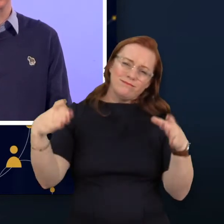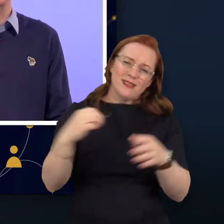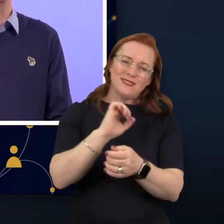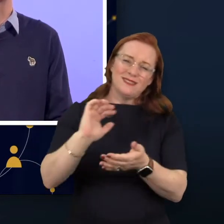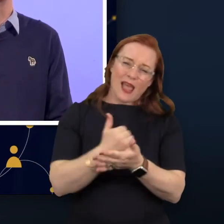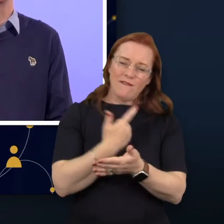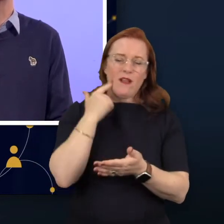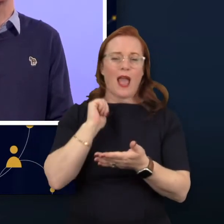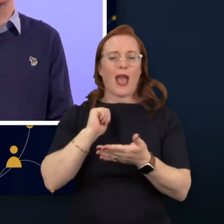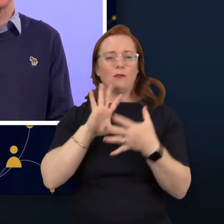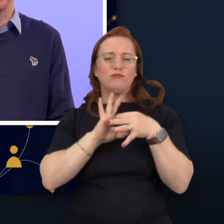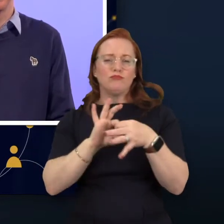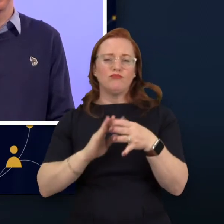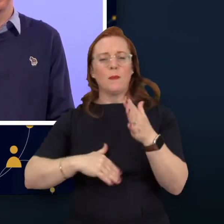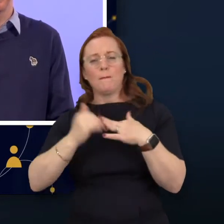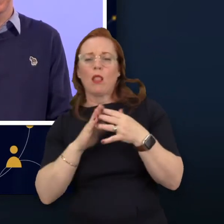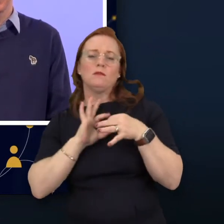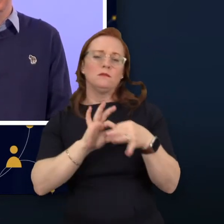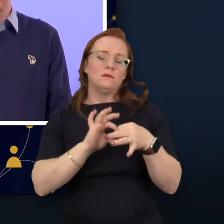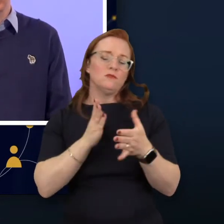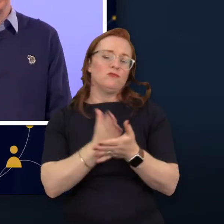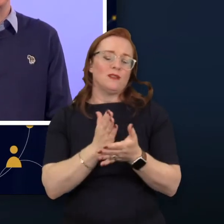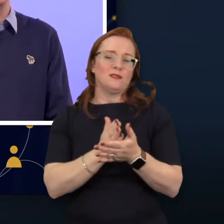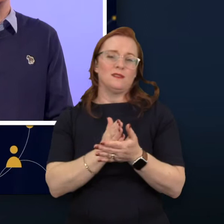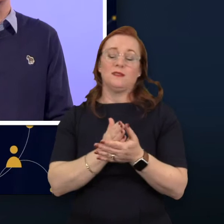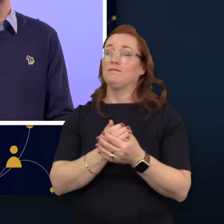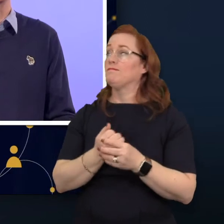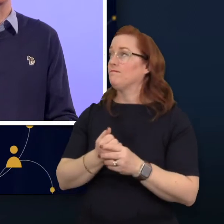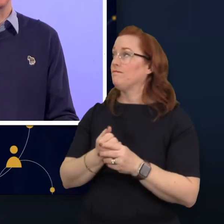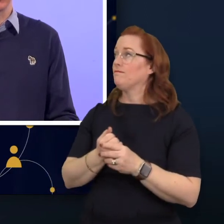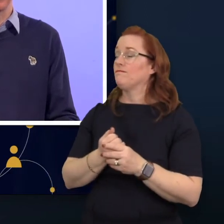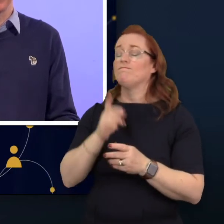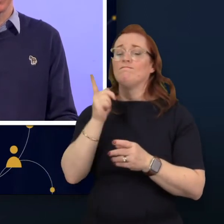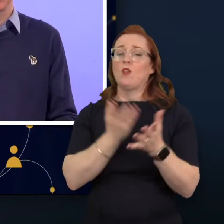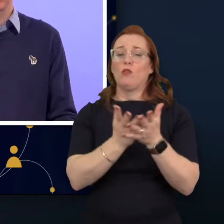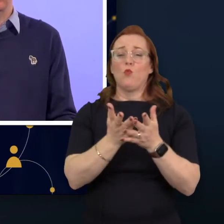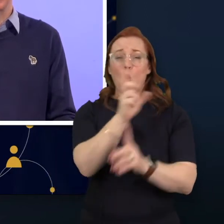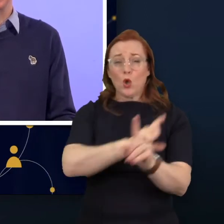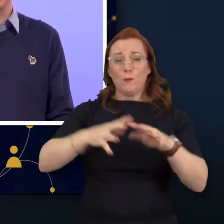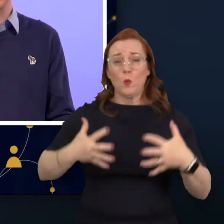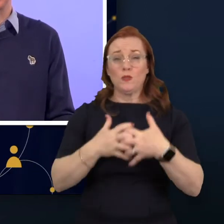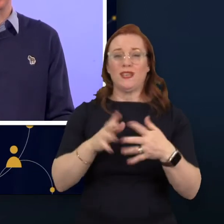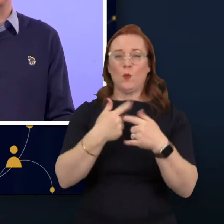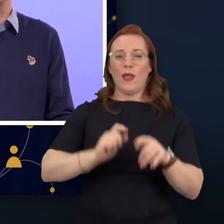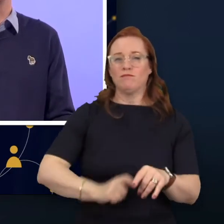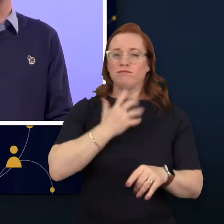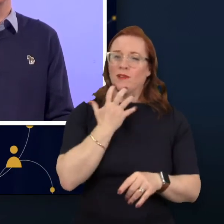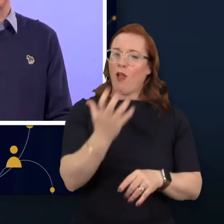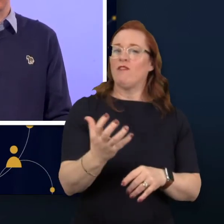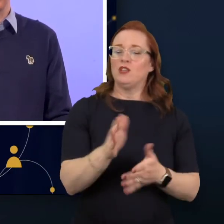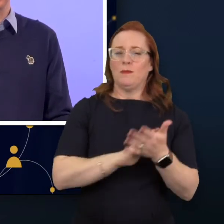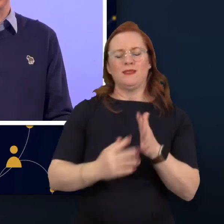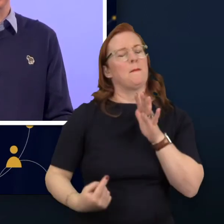relationships and trust. Through community comes courage. So creating a sense of belonging